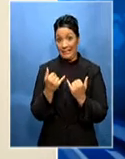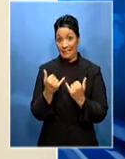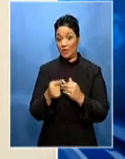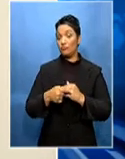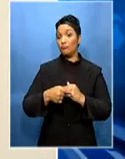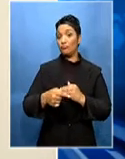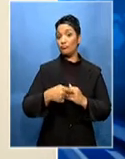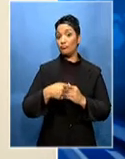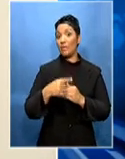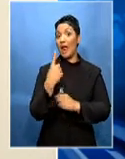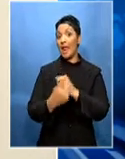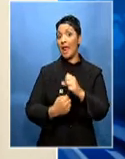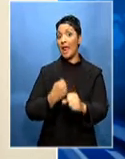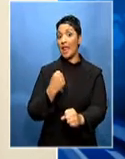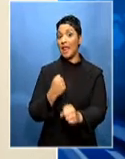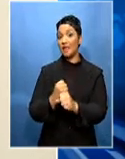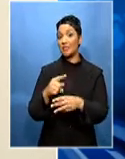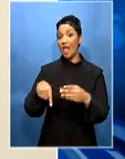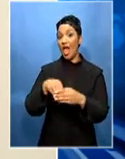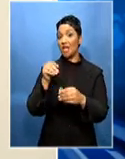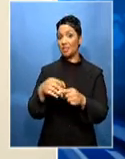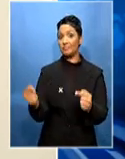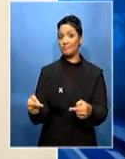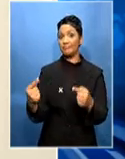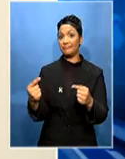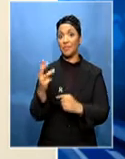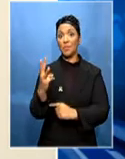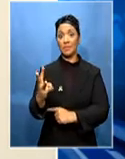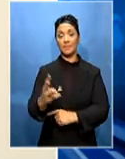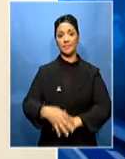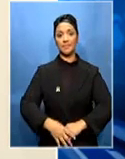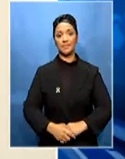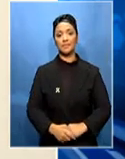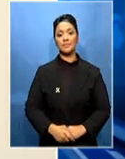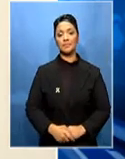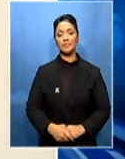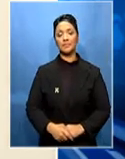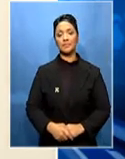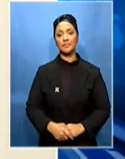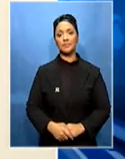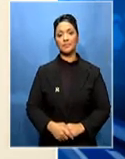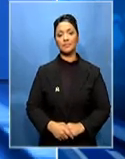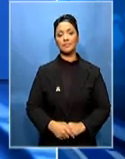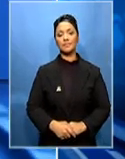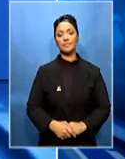gears up to contest next year's general elections. Lukana Kalata, SABC News, Parliament.